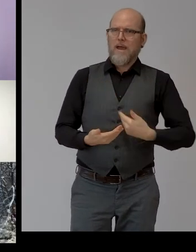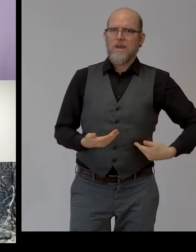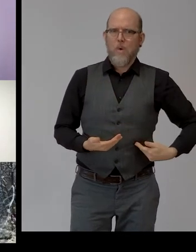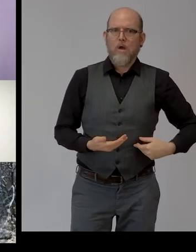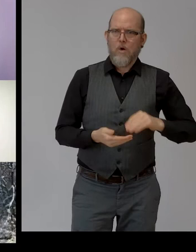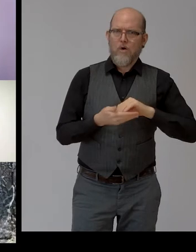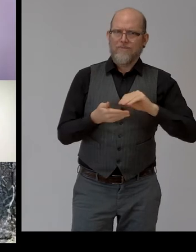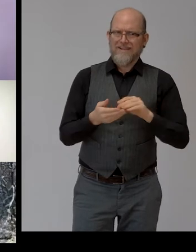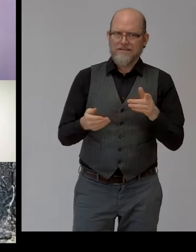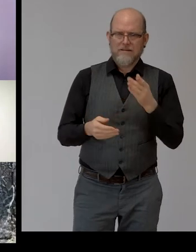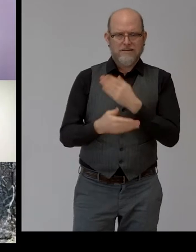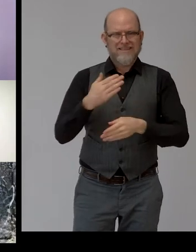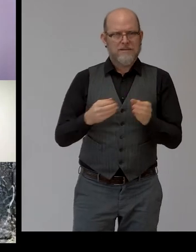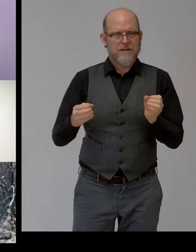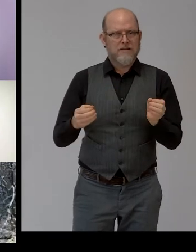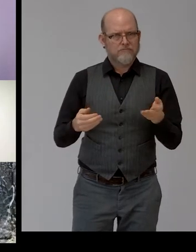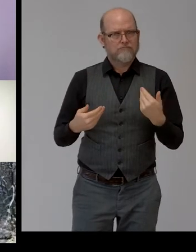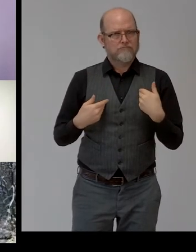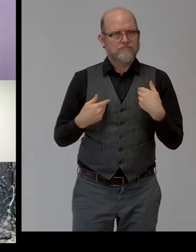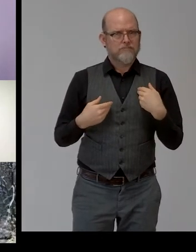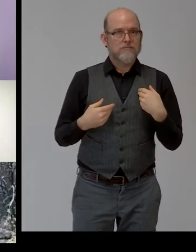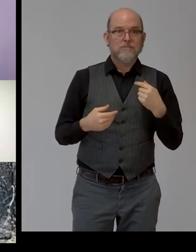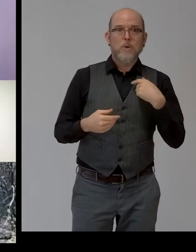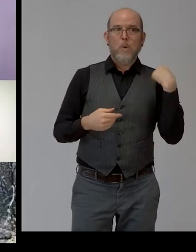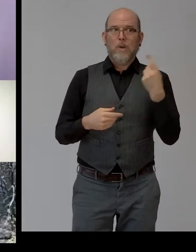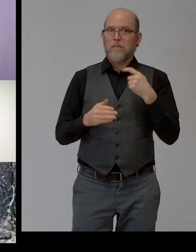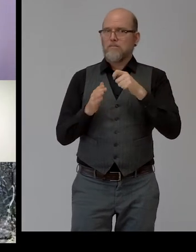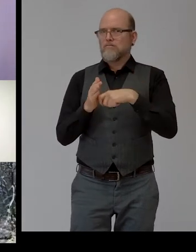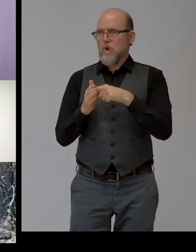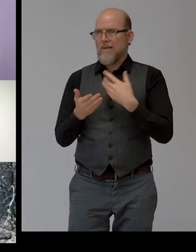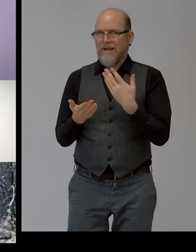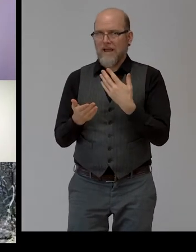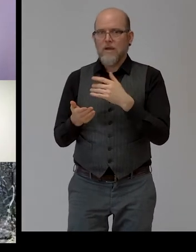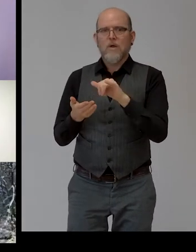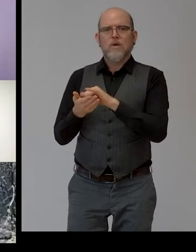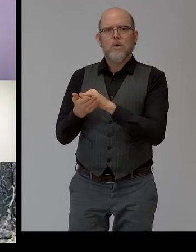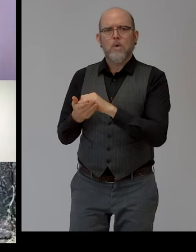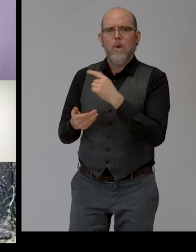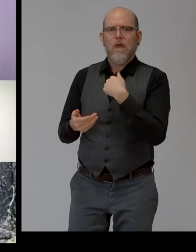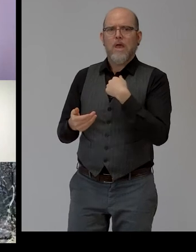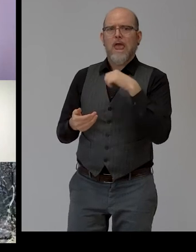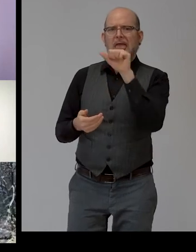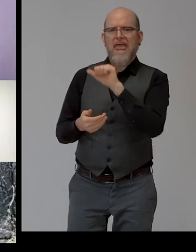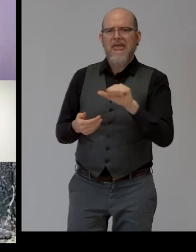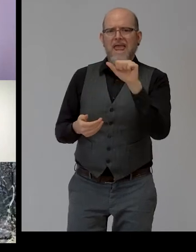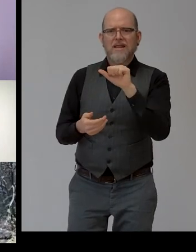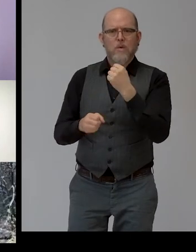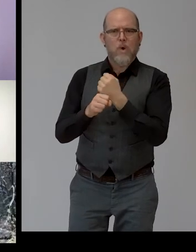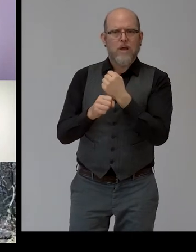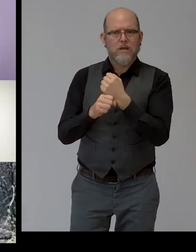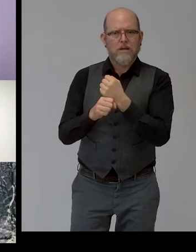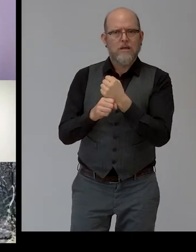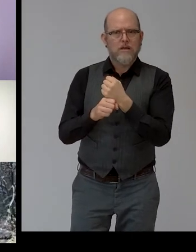where we created NYC at Work, the city's first public-private partnership for New Yorkers with disabilities.